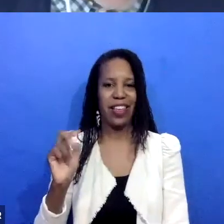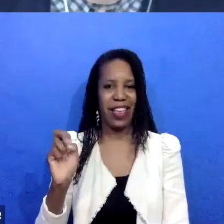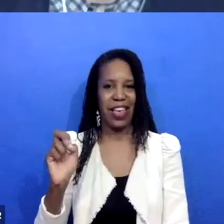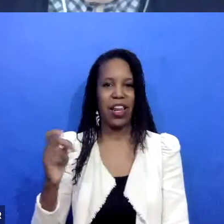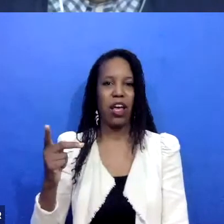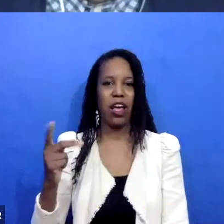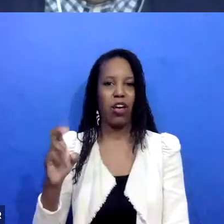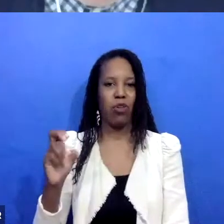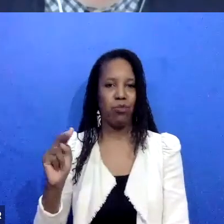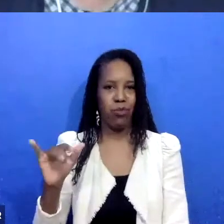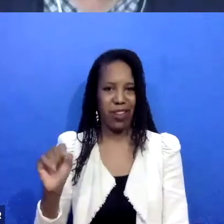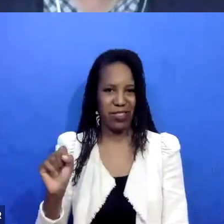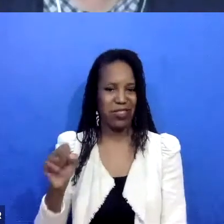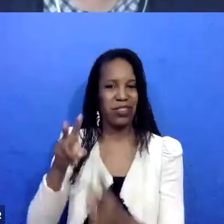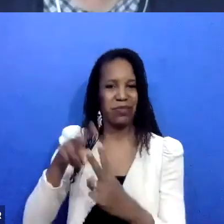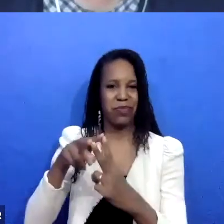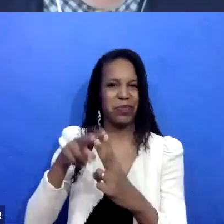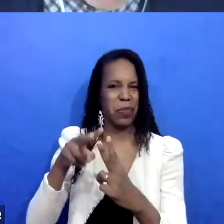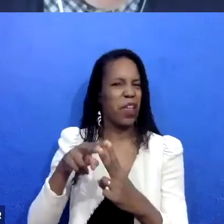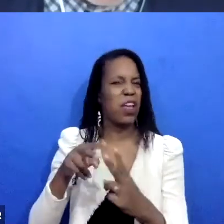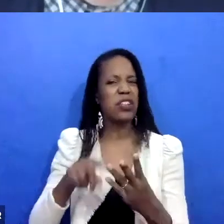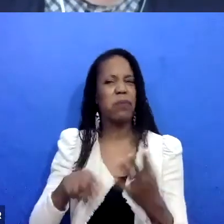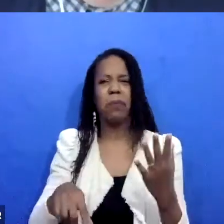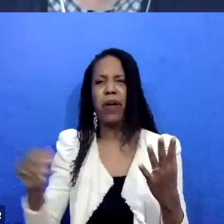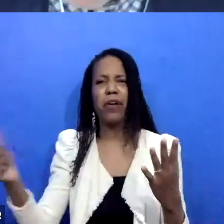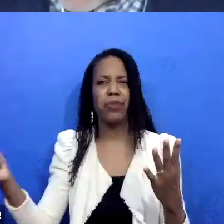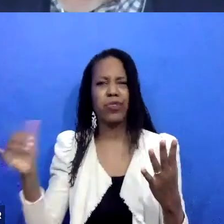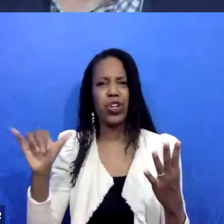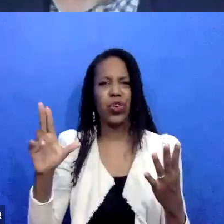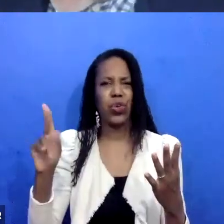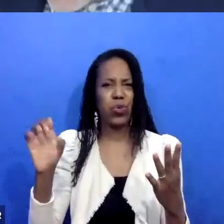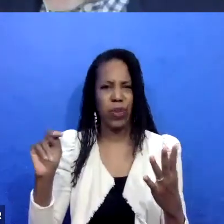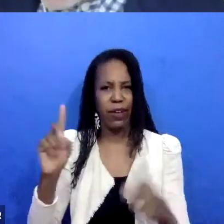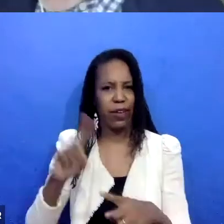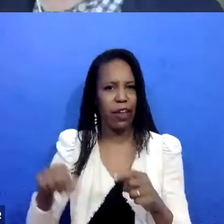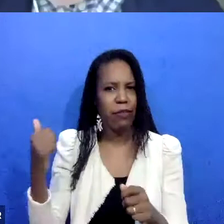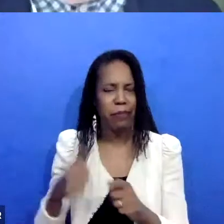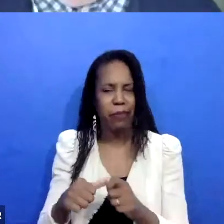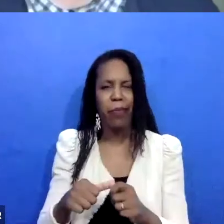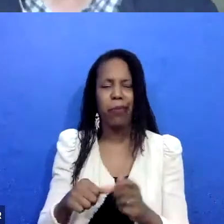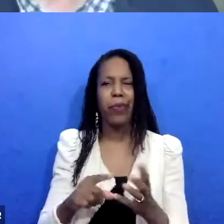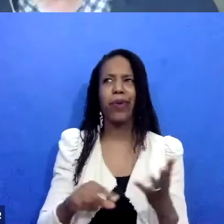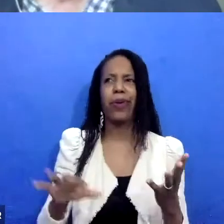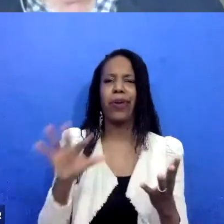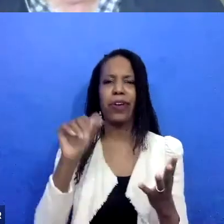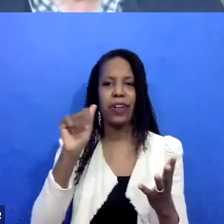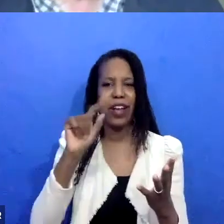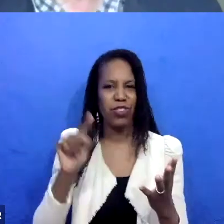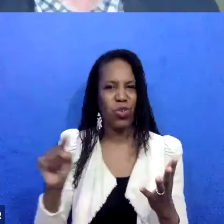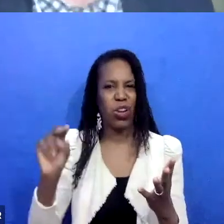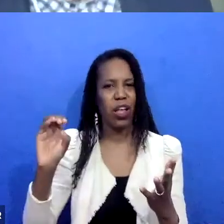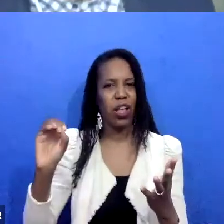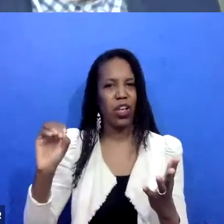folks in the Yukon, whose names I can't remember, folks in Arizona and Nogales, um, and largely by some, uh,